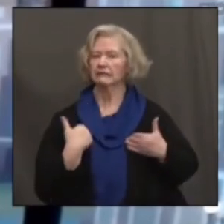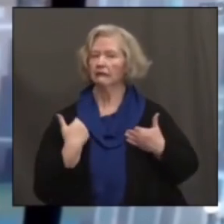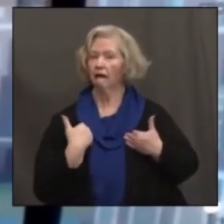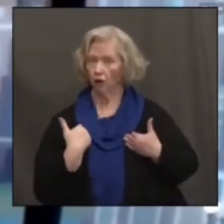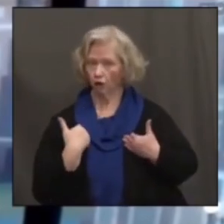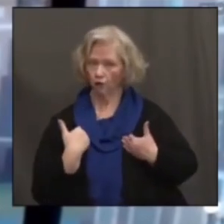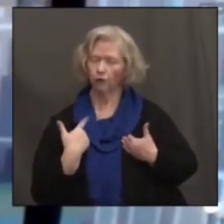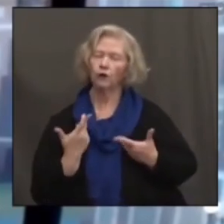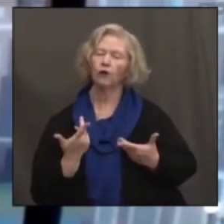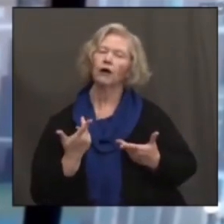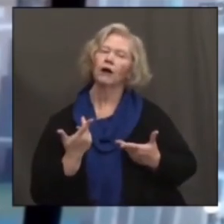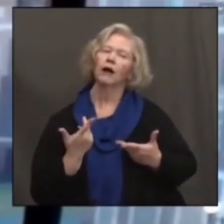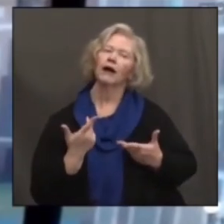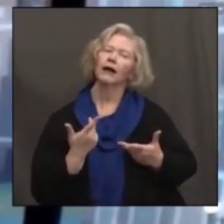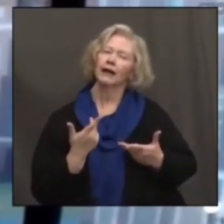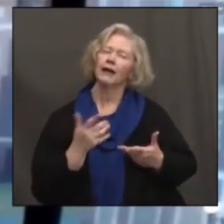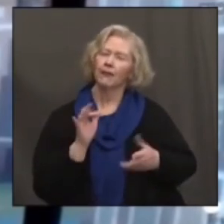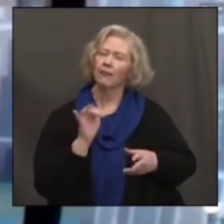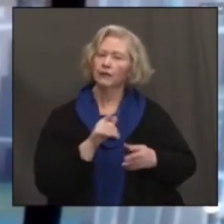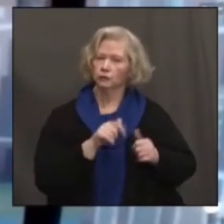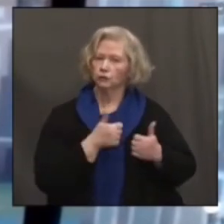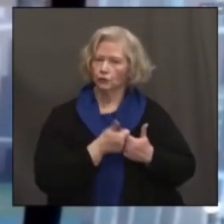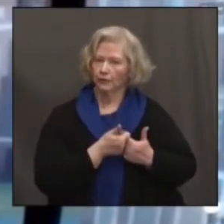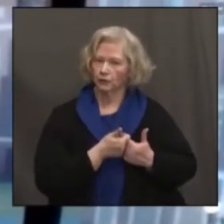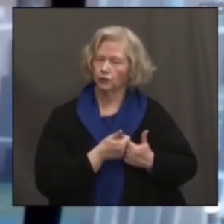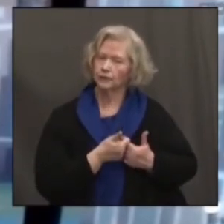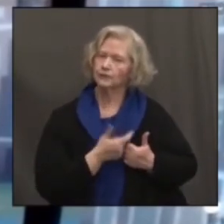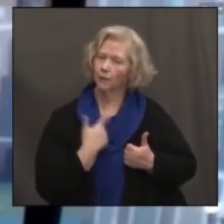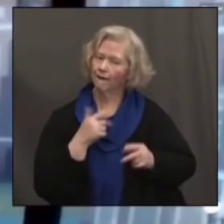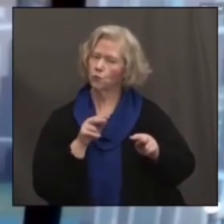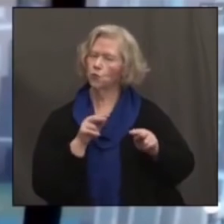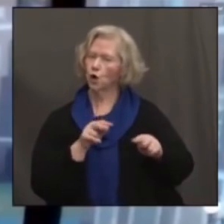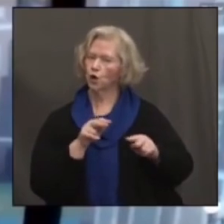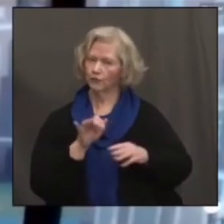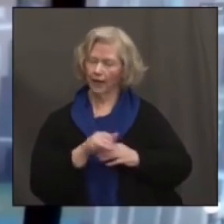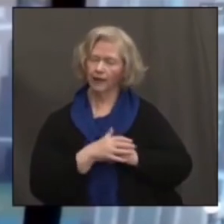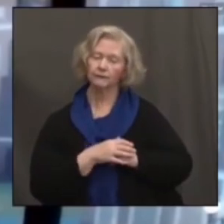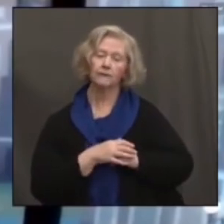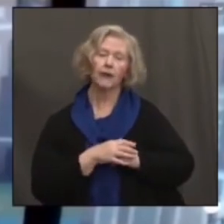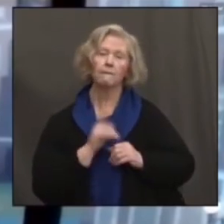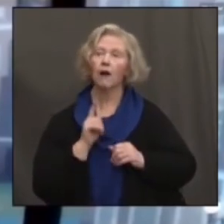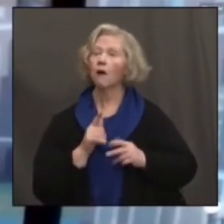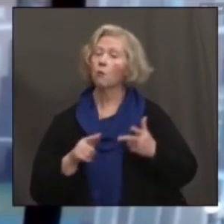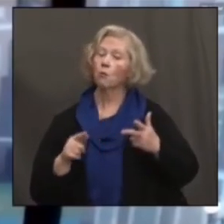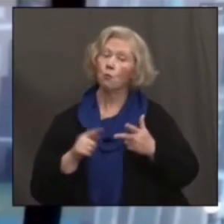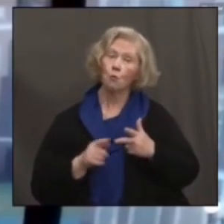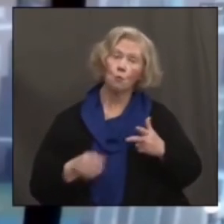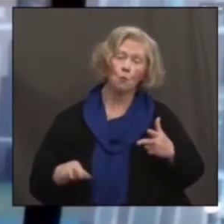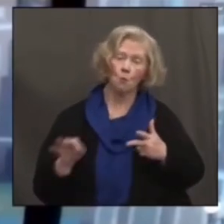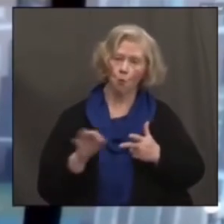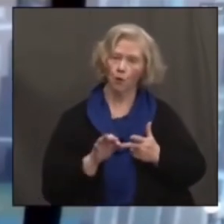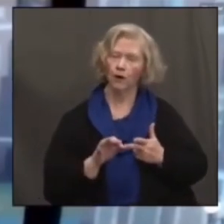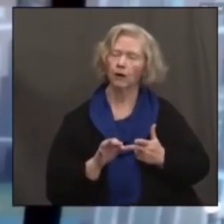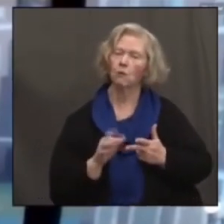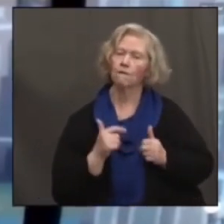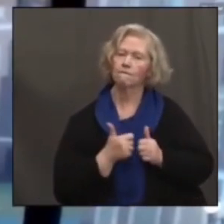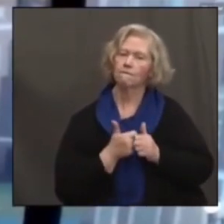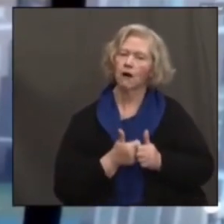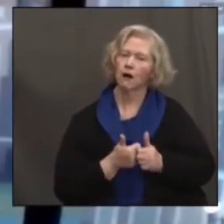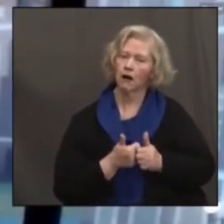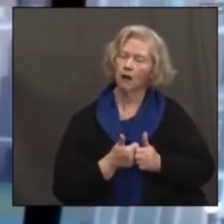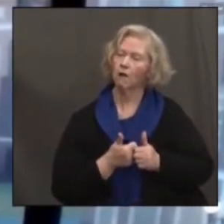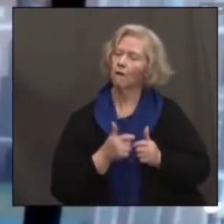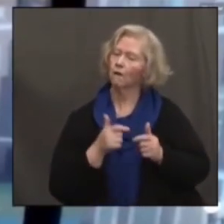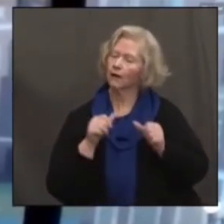age groups. And I think the third part, which is going to be key, is until we get out of the woods, is again, you know, following the state guidance on